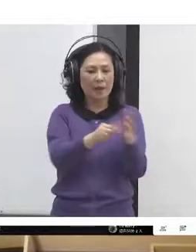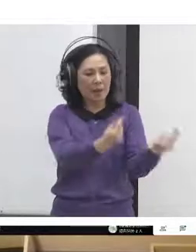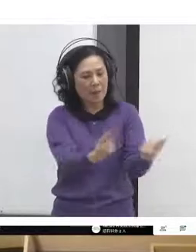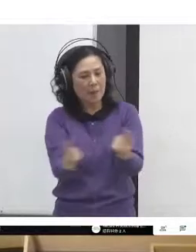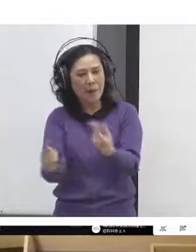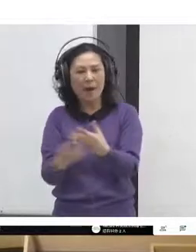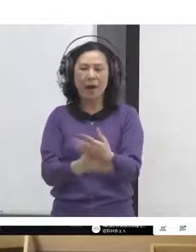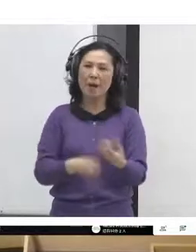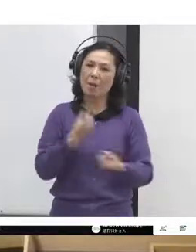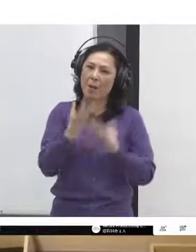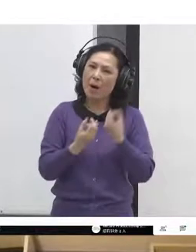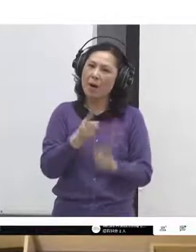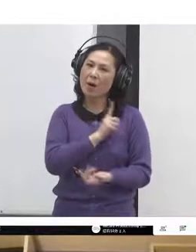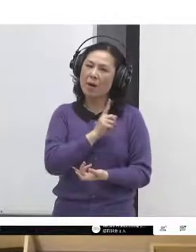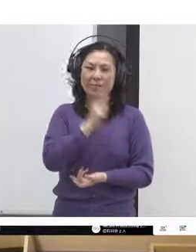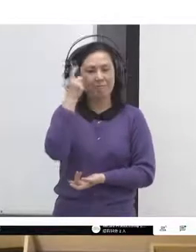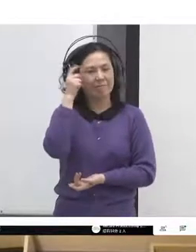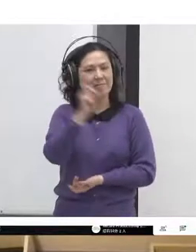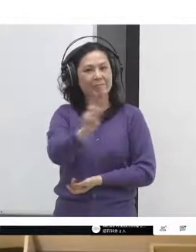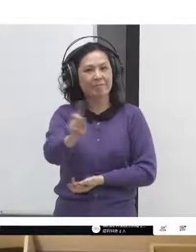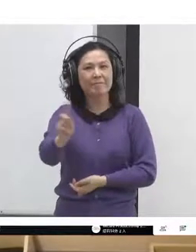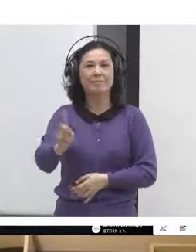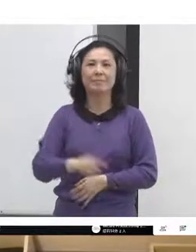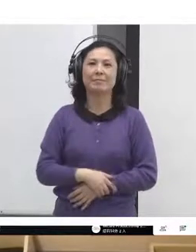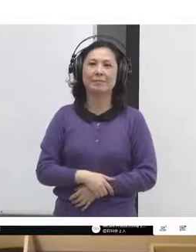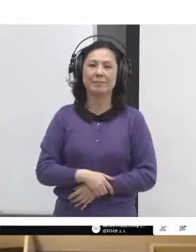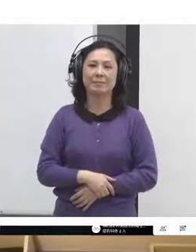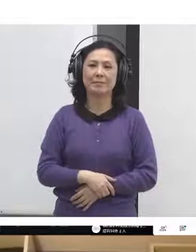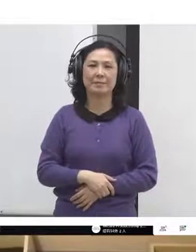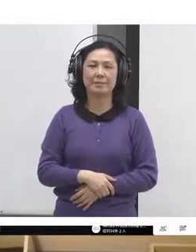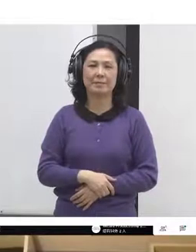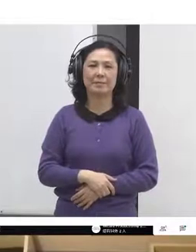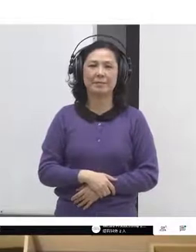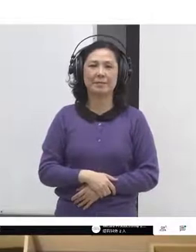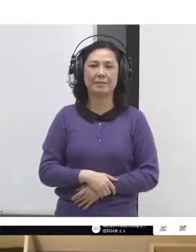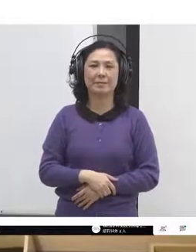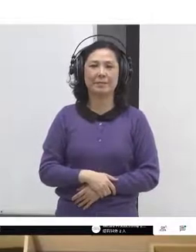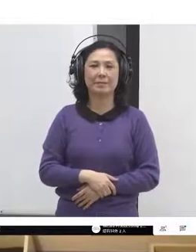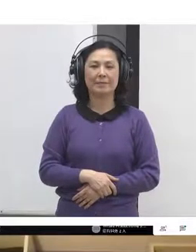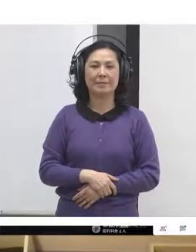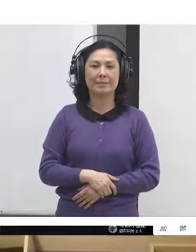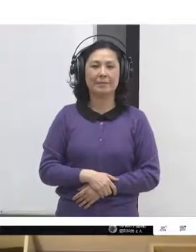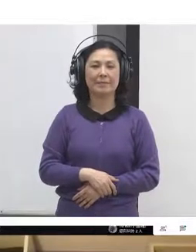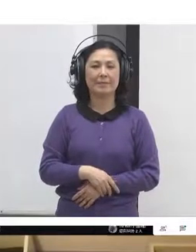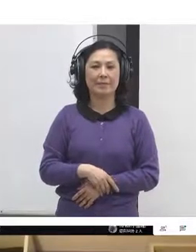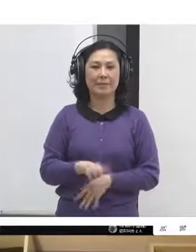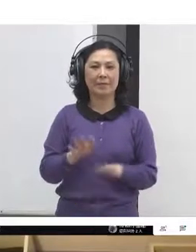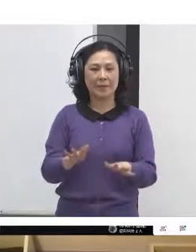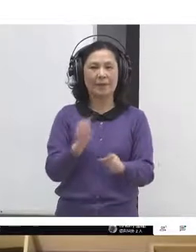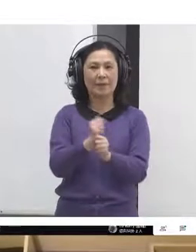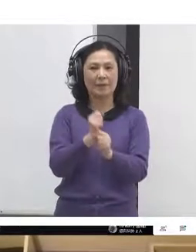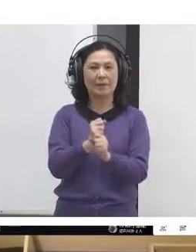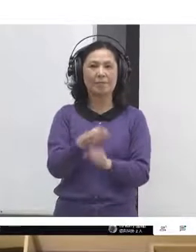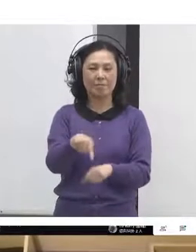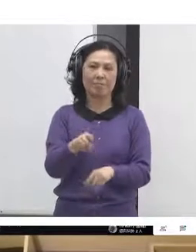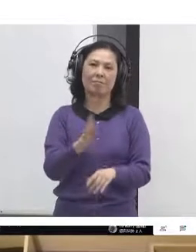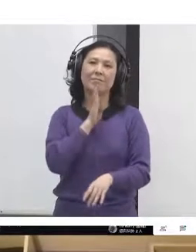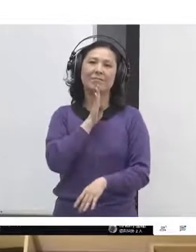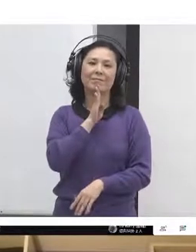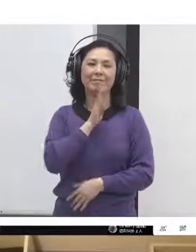it remains to see how how that's still a work in progress and finding out what would actually work best for this this growing community.